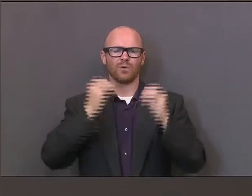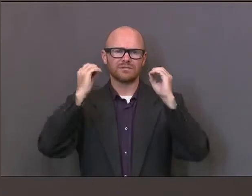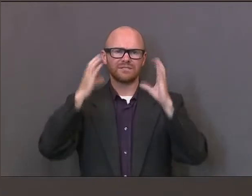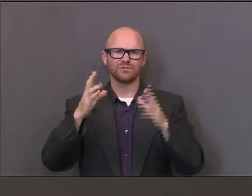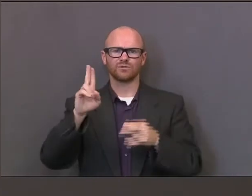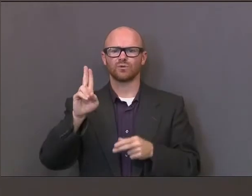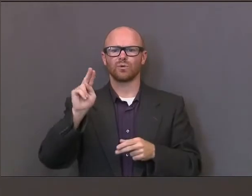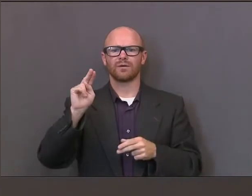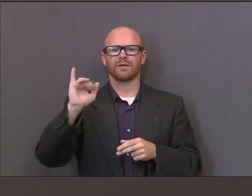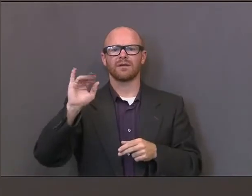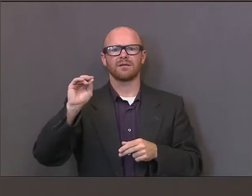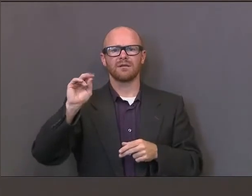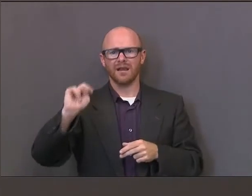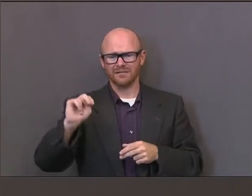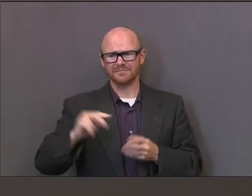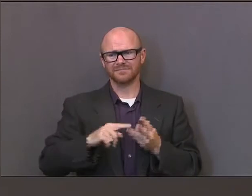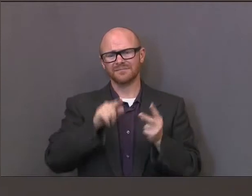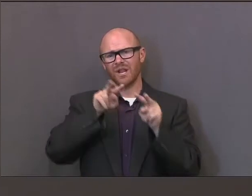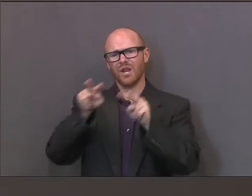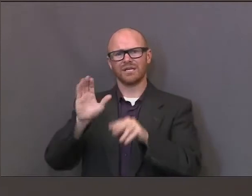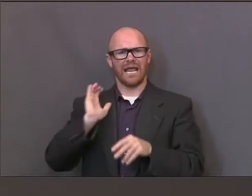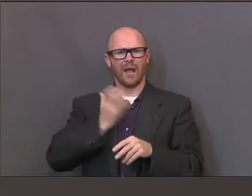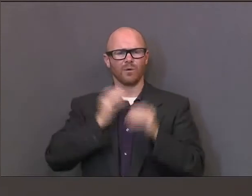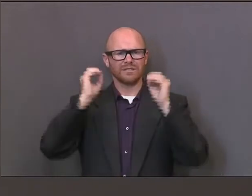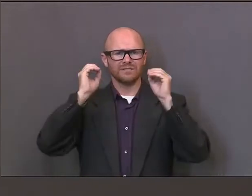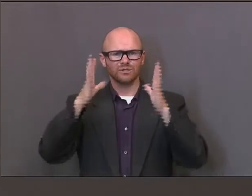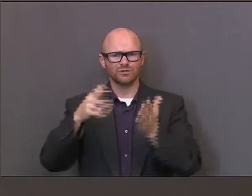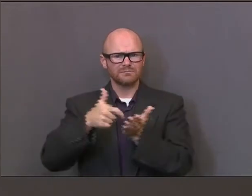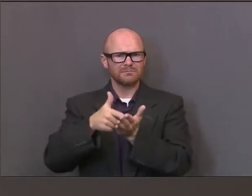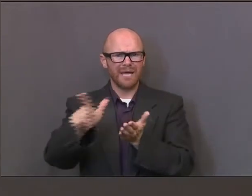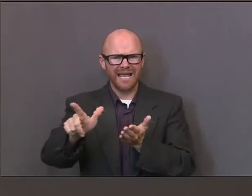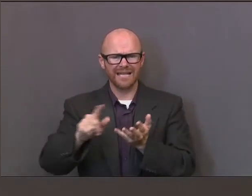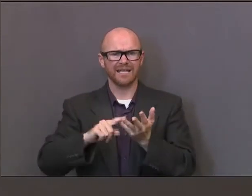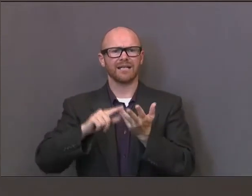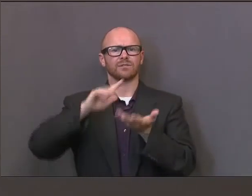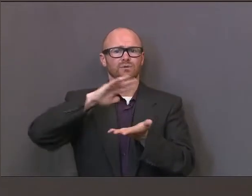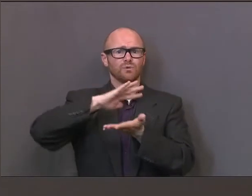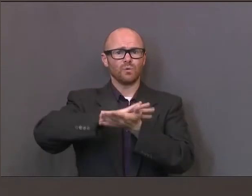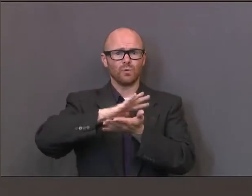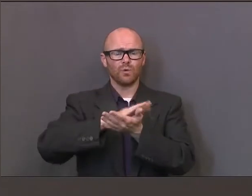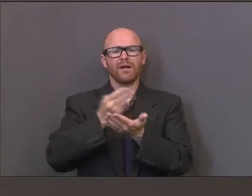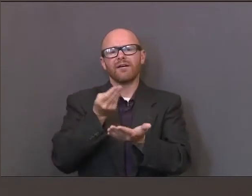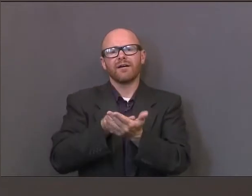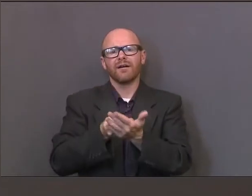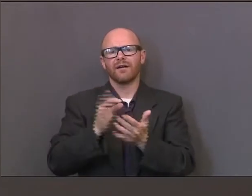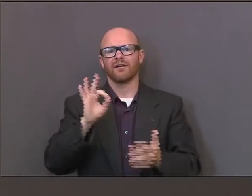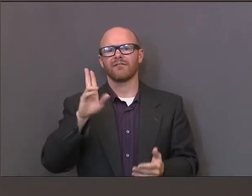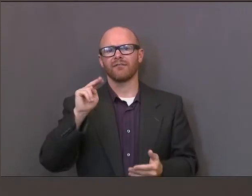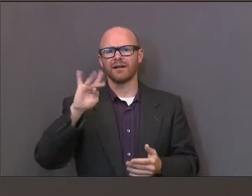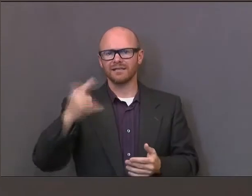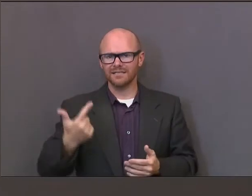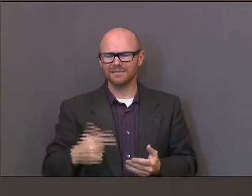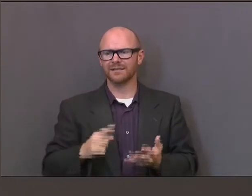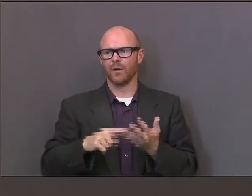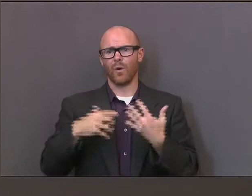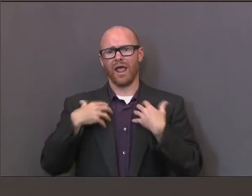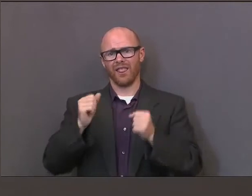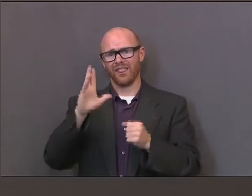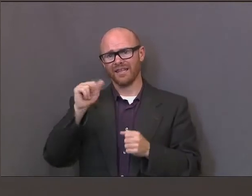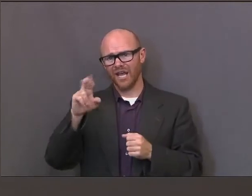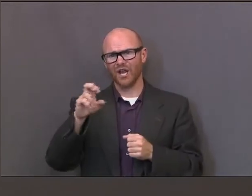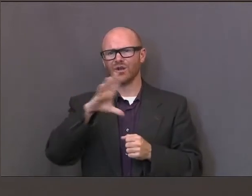They looked at our teacher pay, our school funding, health care quality and